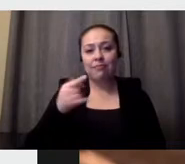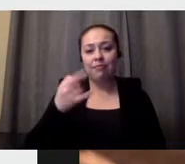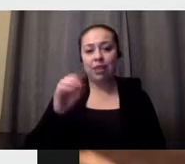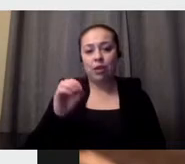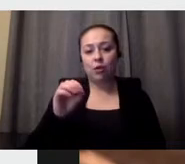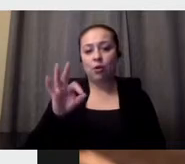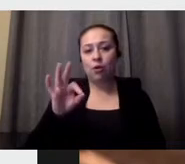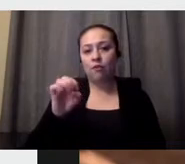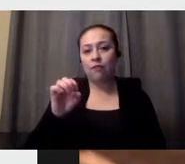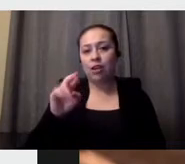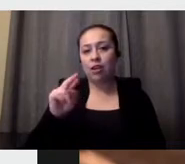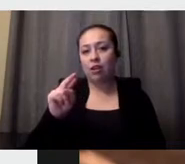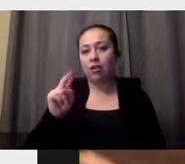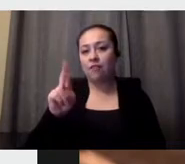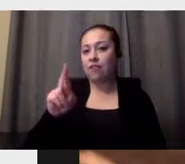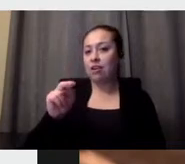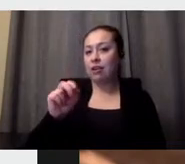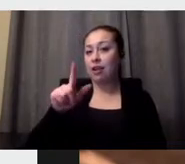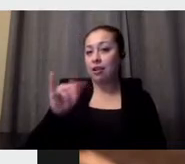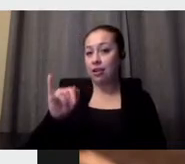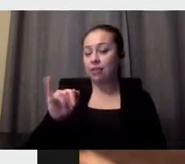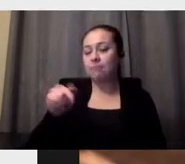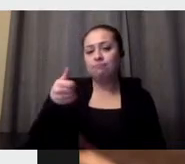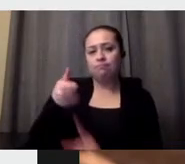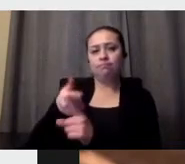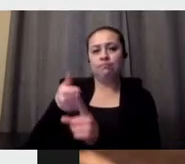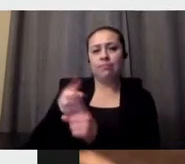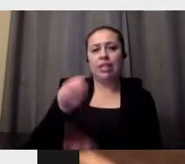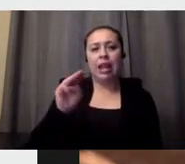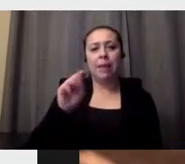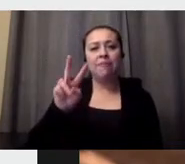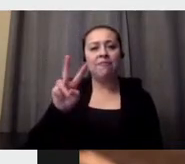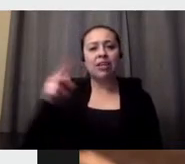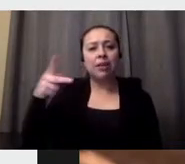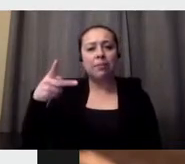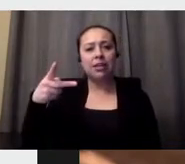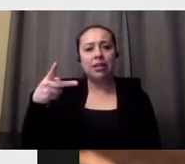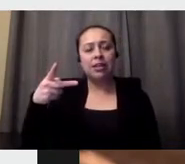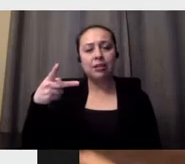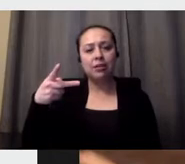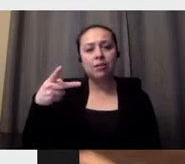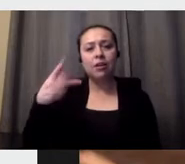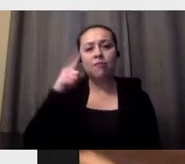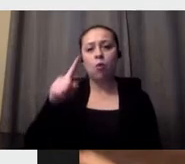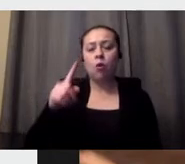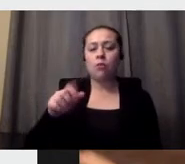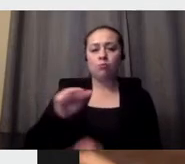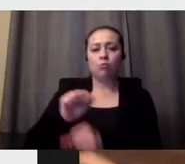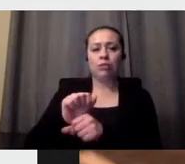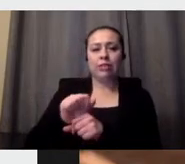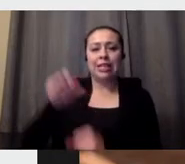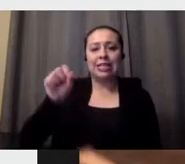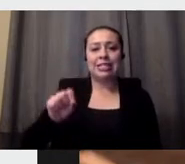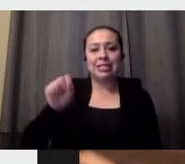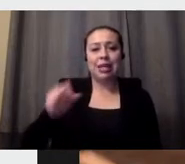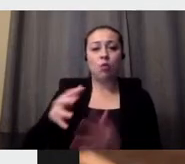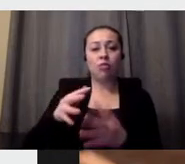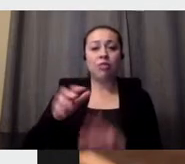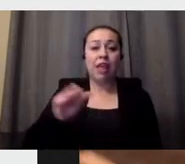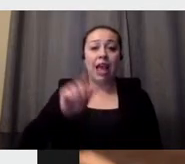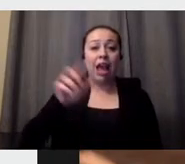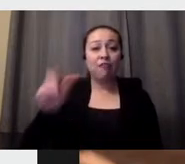was the MVP of the World Cup of South Africa. And he was playing in